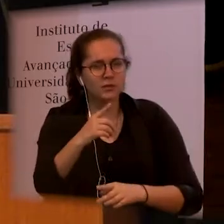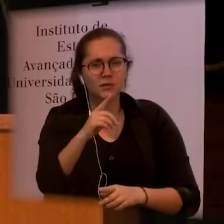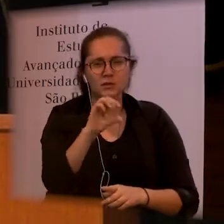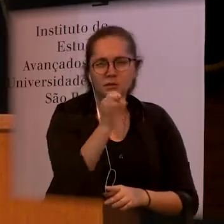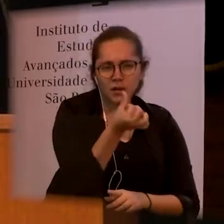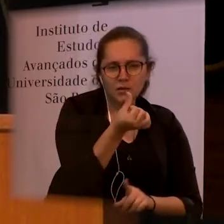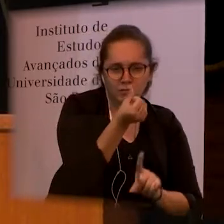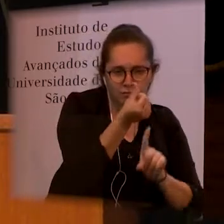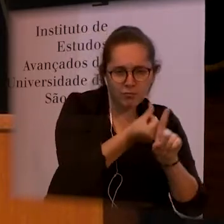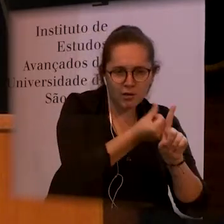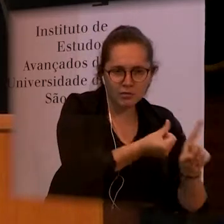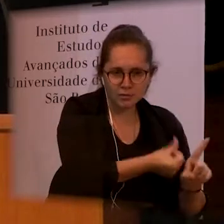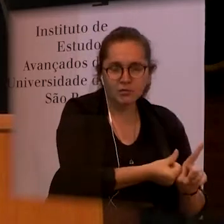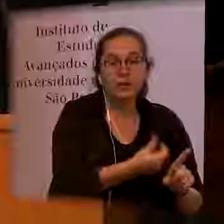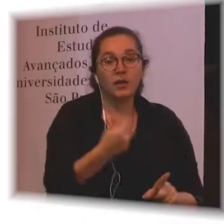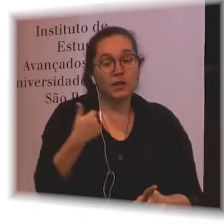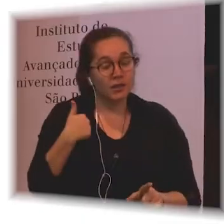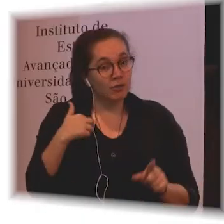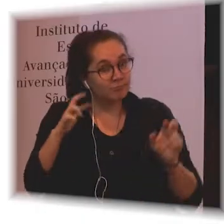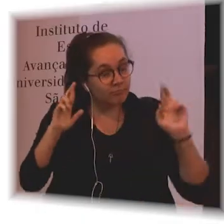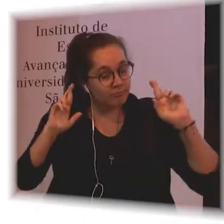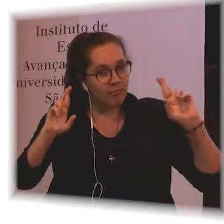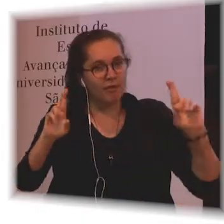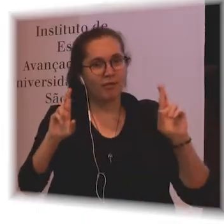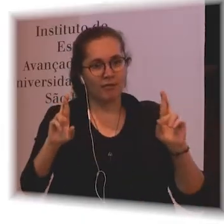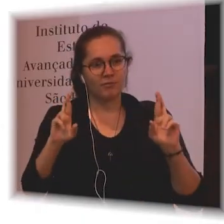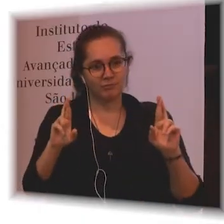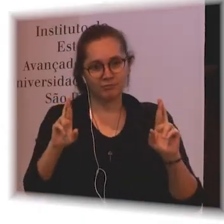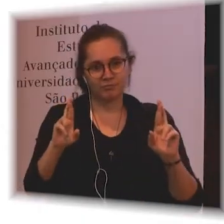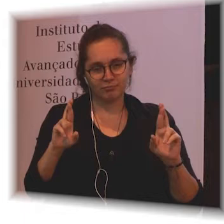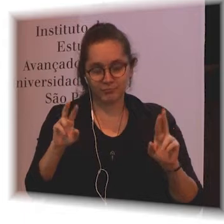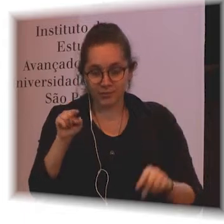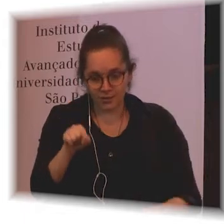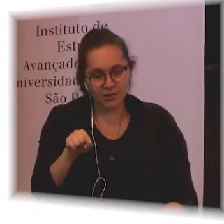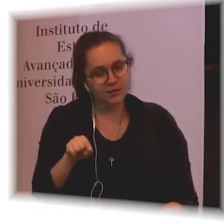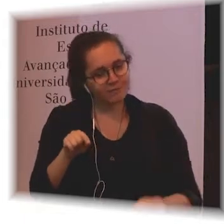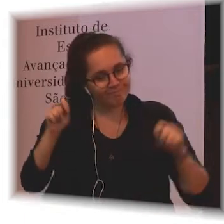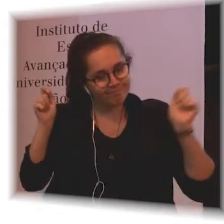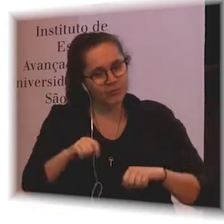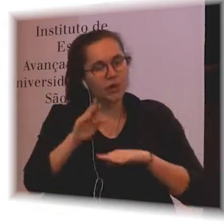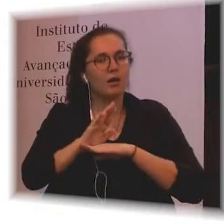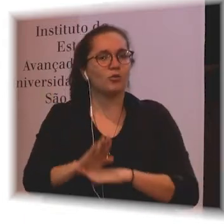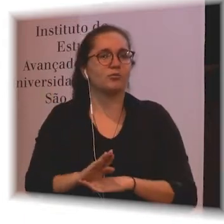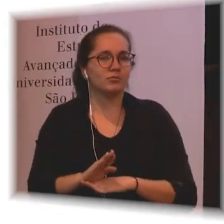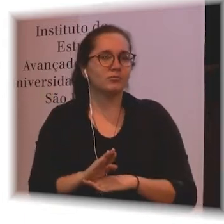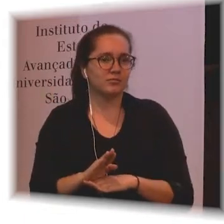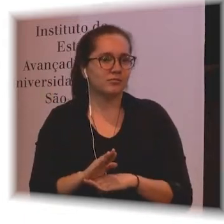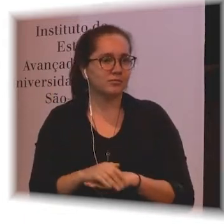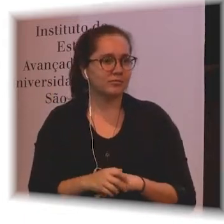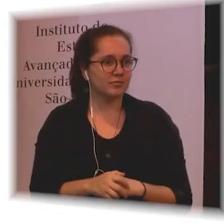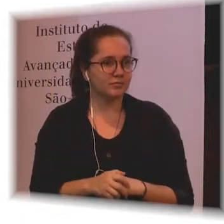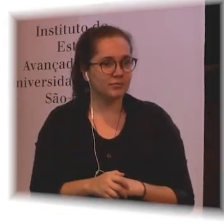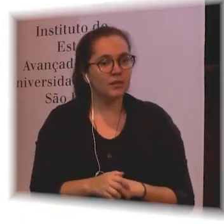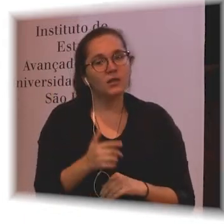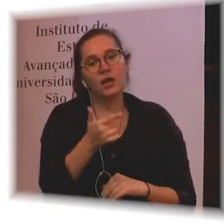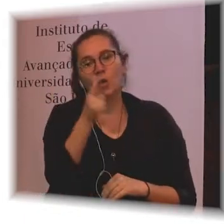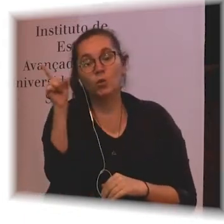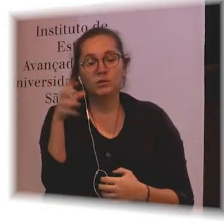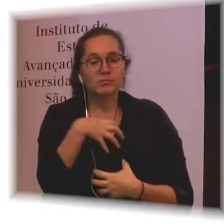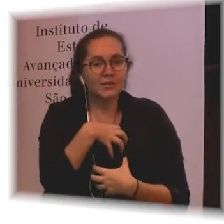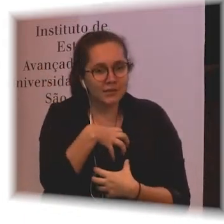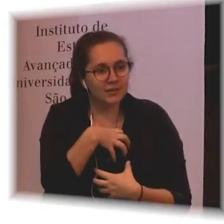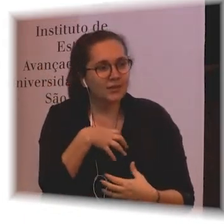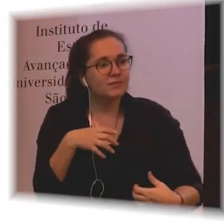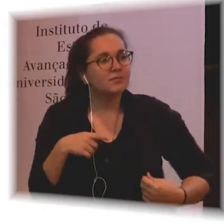maybe a helpful addition. So this is another different way of doing rehabilitation. So one is kind of